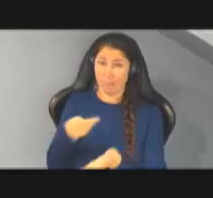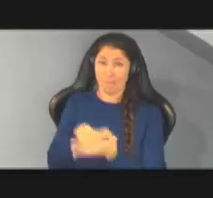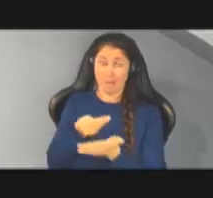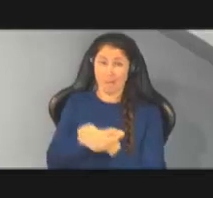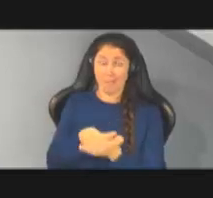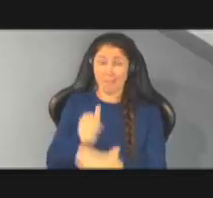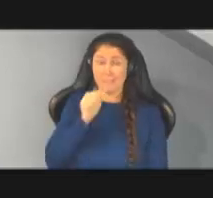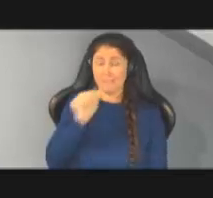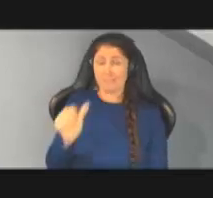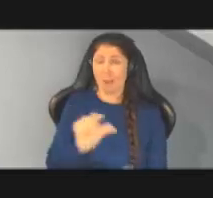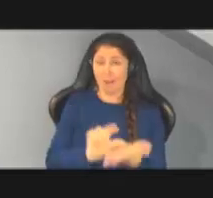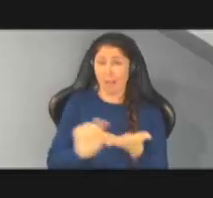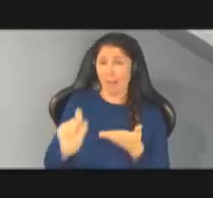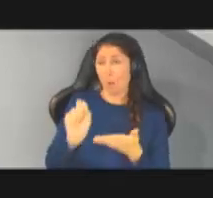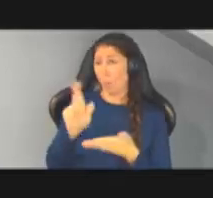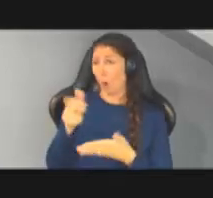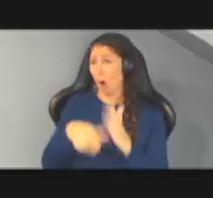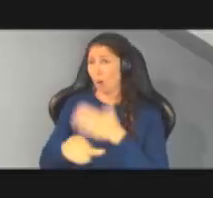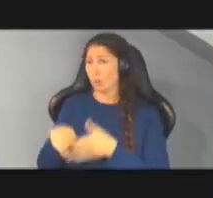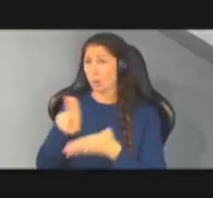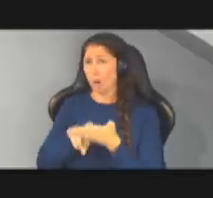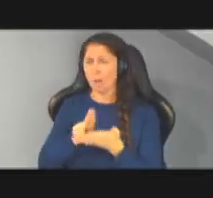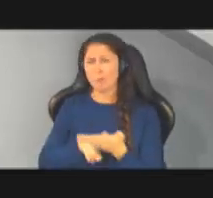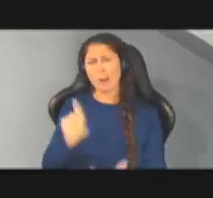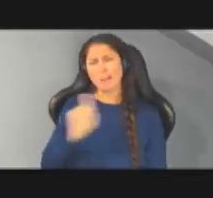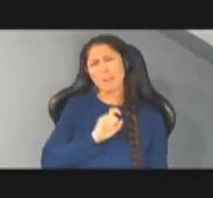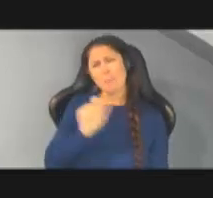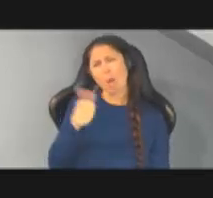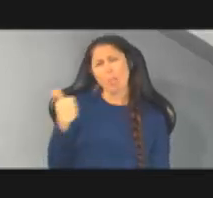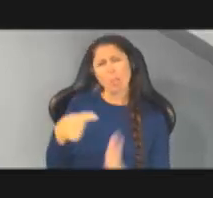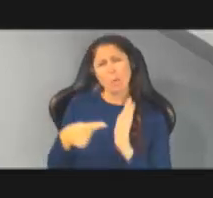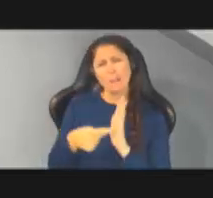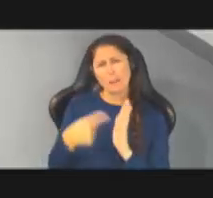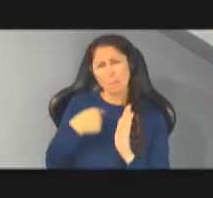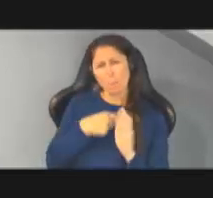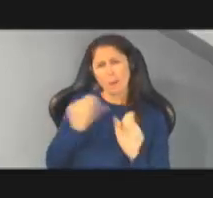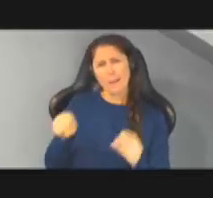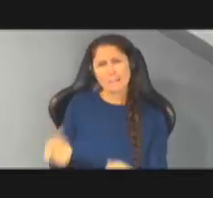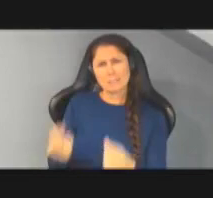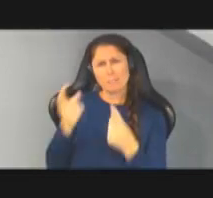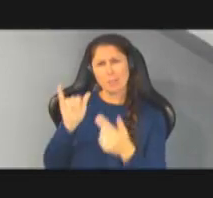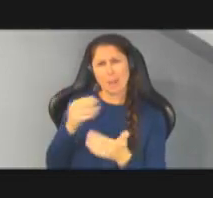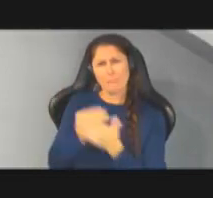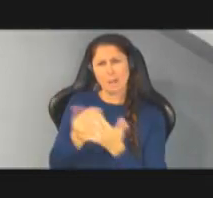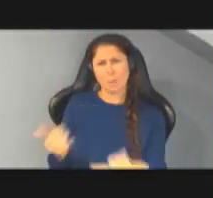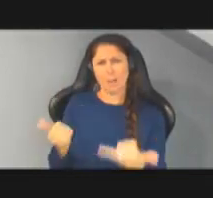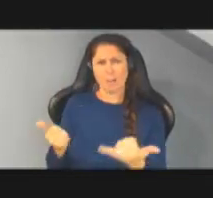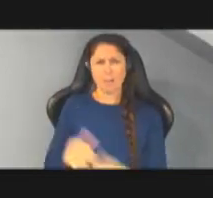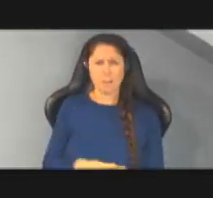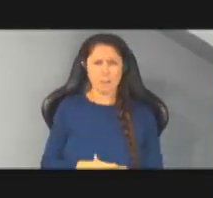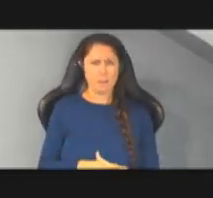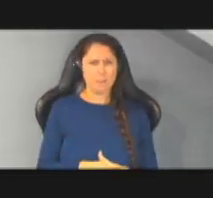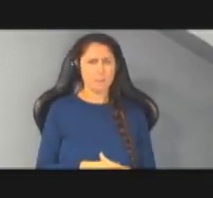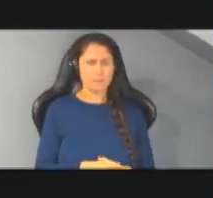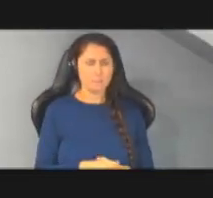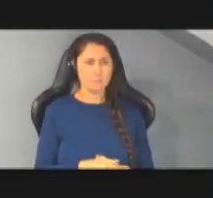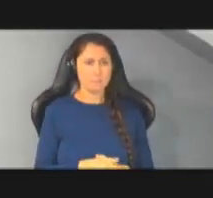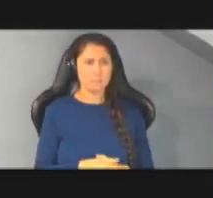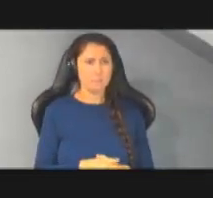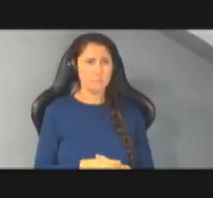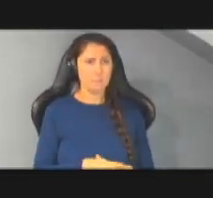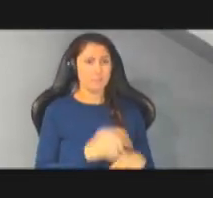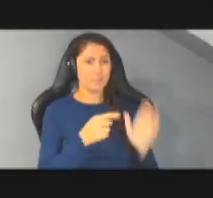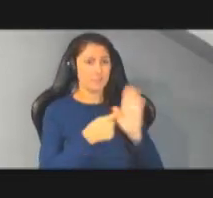allocated or under contract at that time give me some other examples where we can spend that money quickly paving paving demo